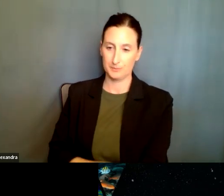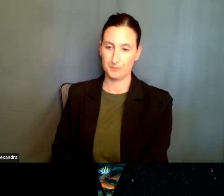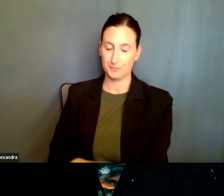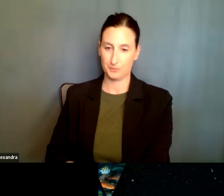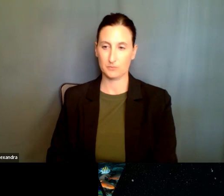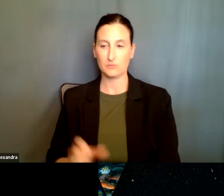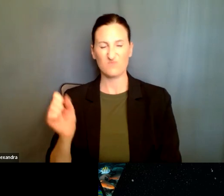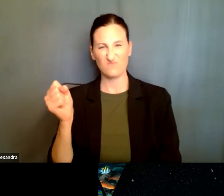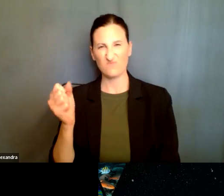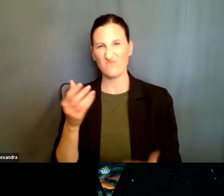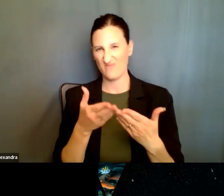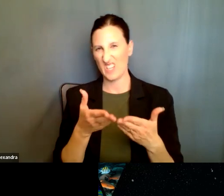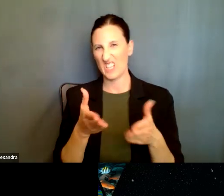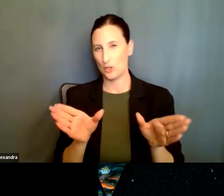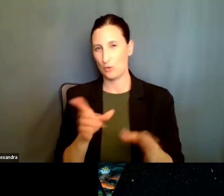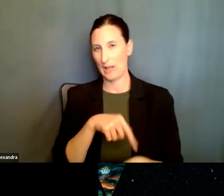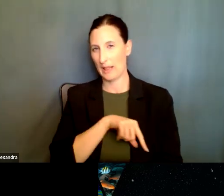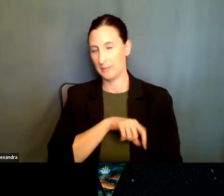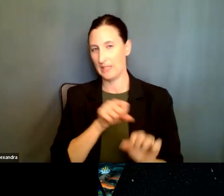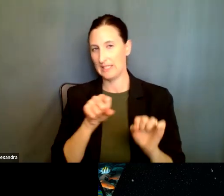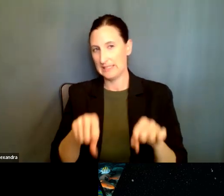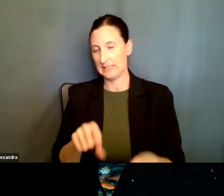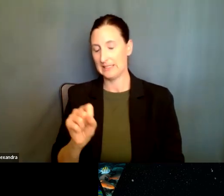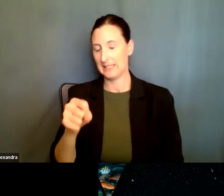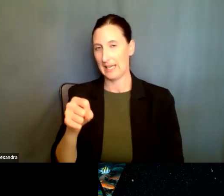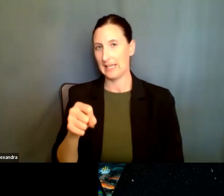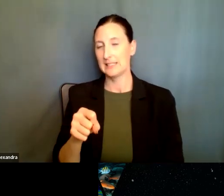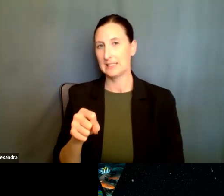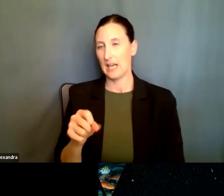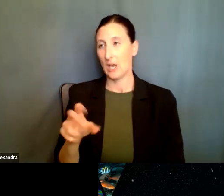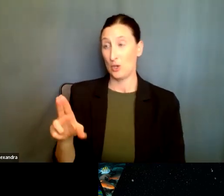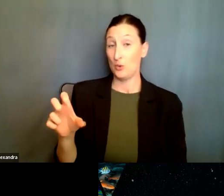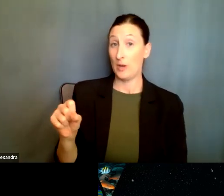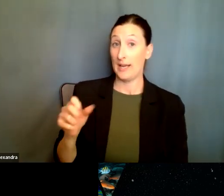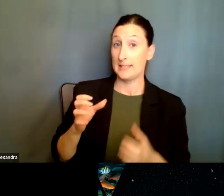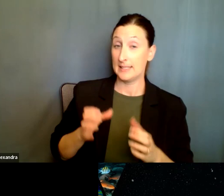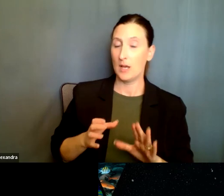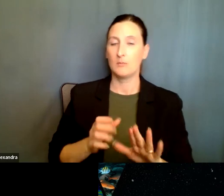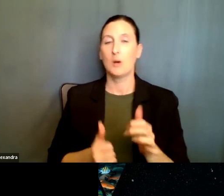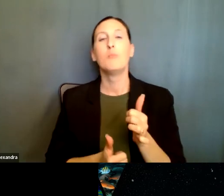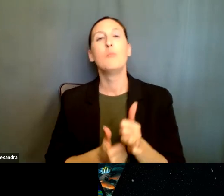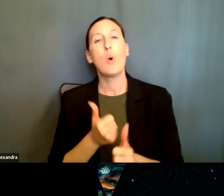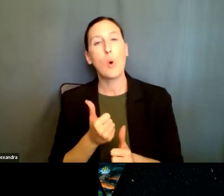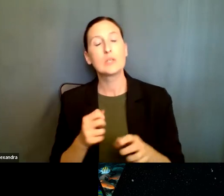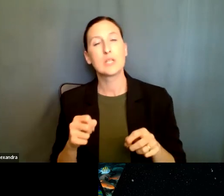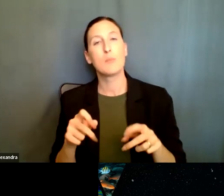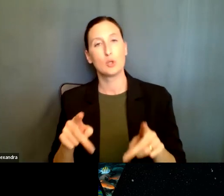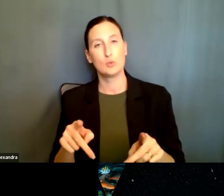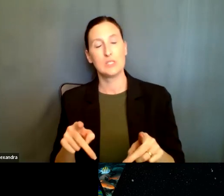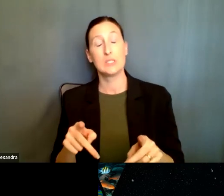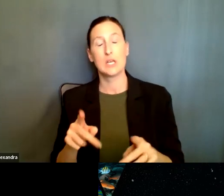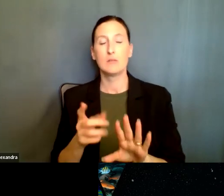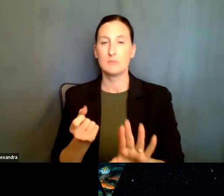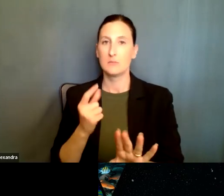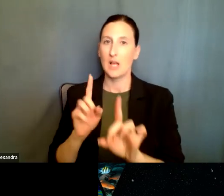um, eligible. So, um, I don't think you, as it is in most opportunities, there are always different opportunities with different